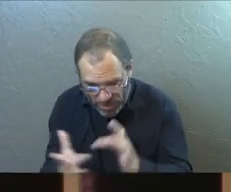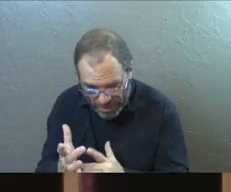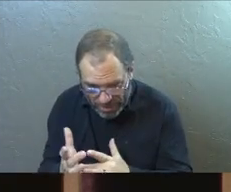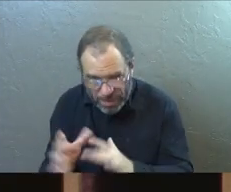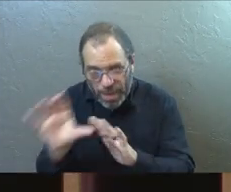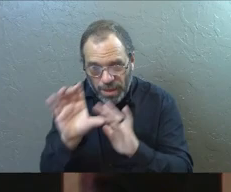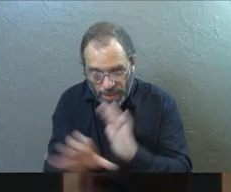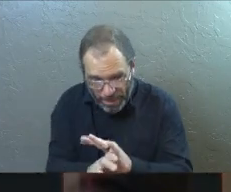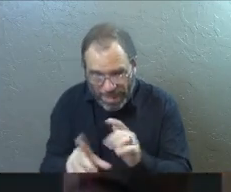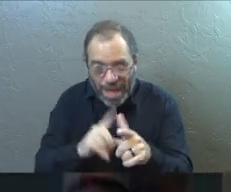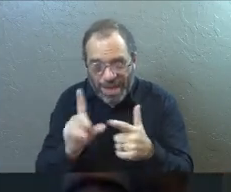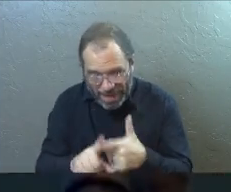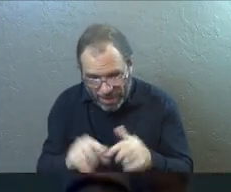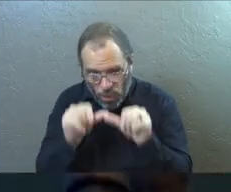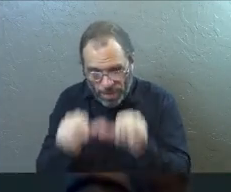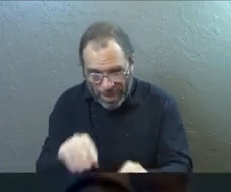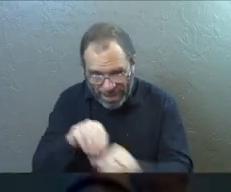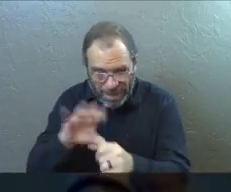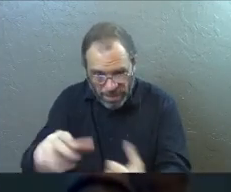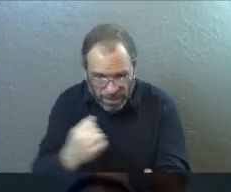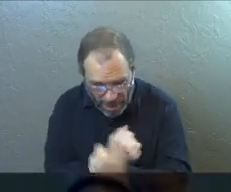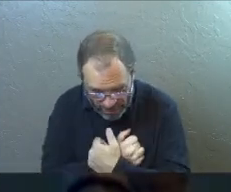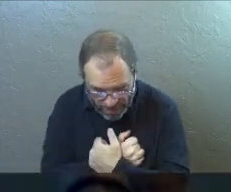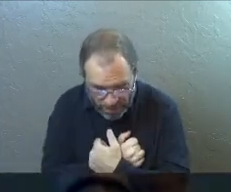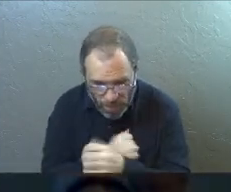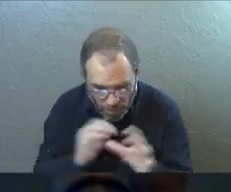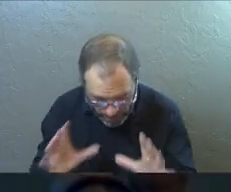if you obey his commandments, then you remain in his love.